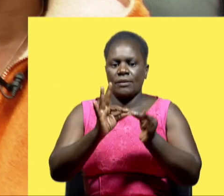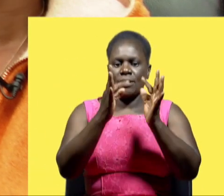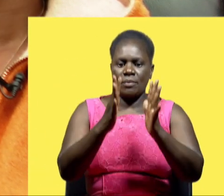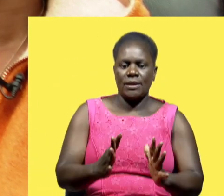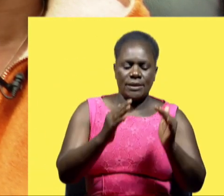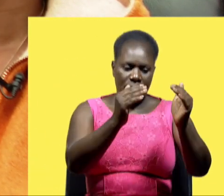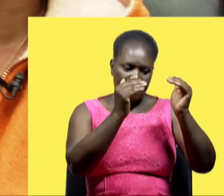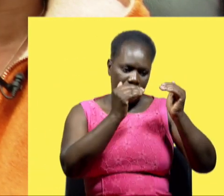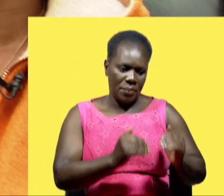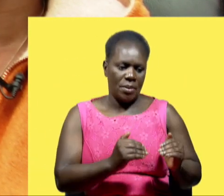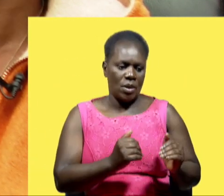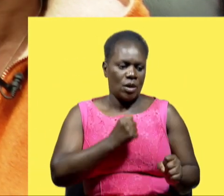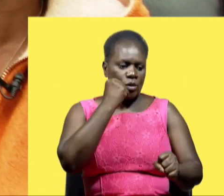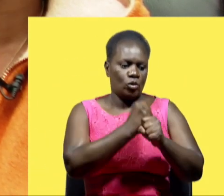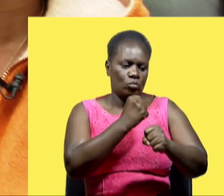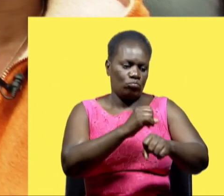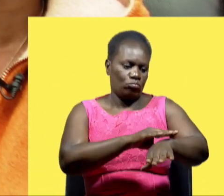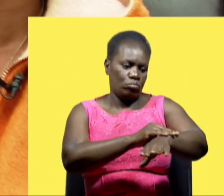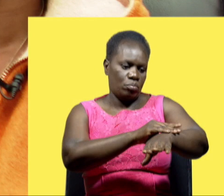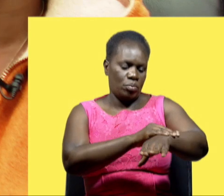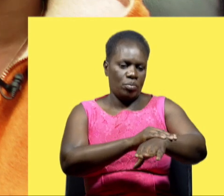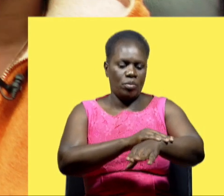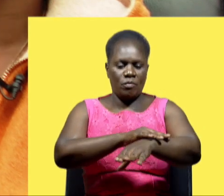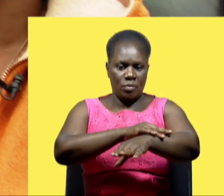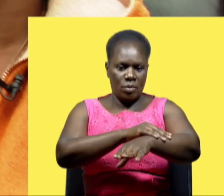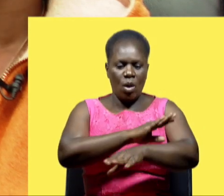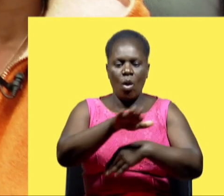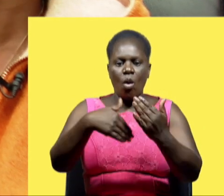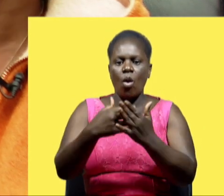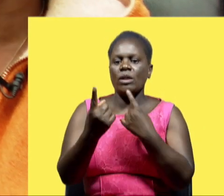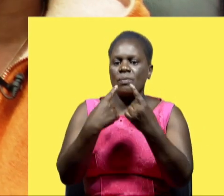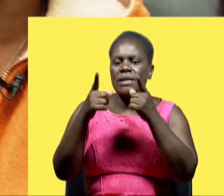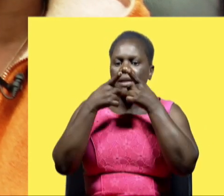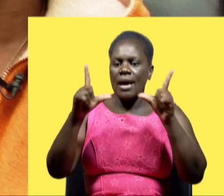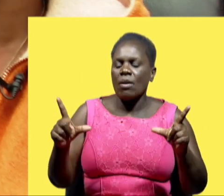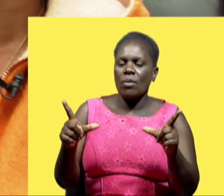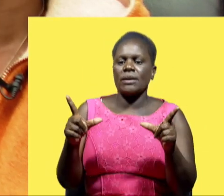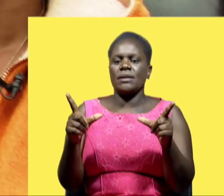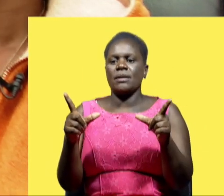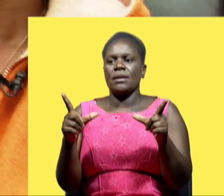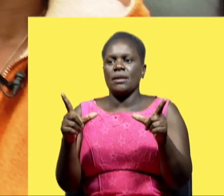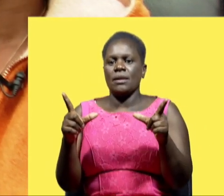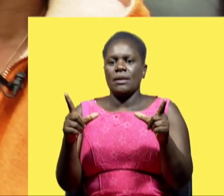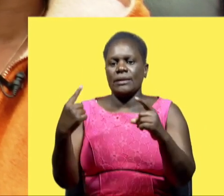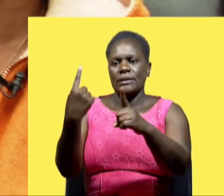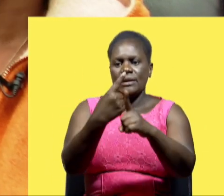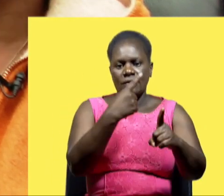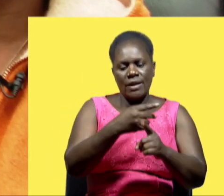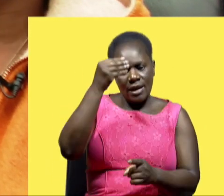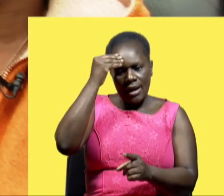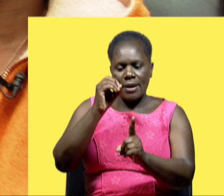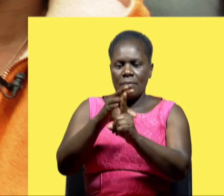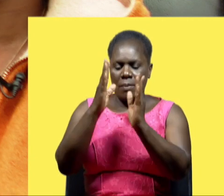interpreters followed by the occupational therapist the physiotherapist the speech and language therapist and the